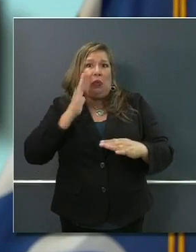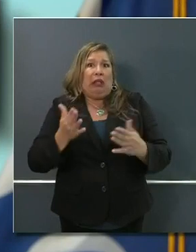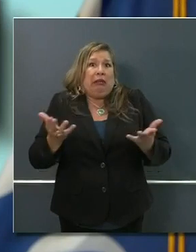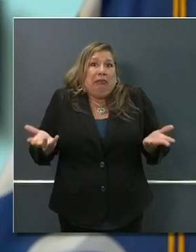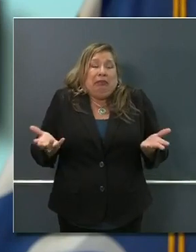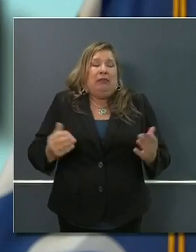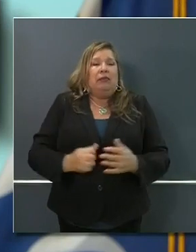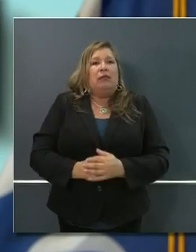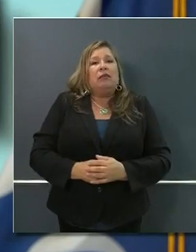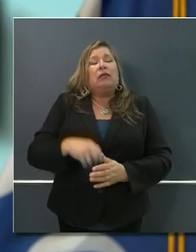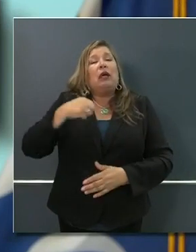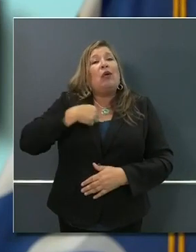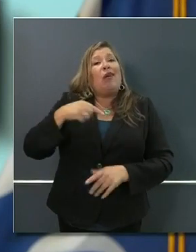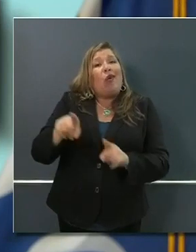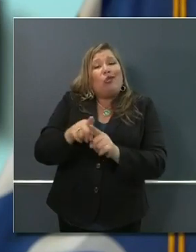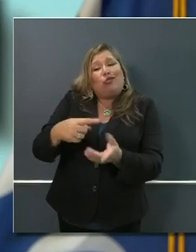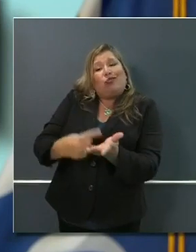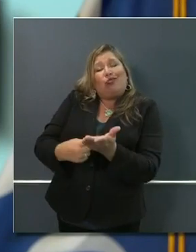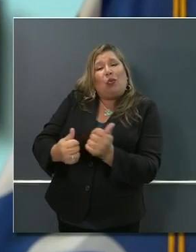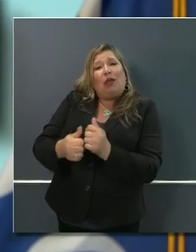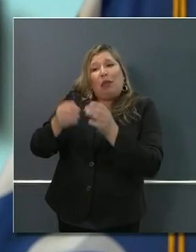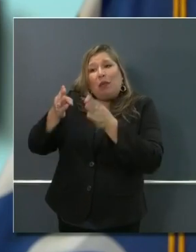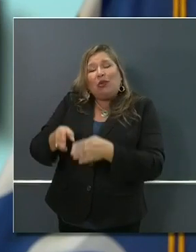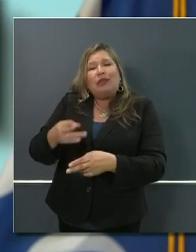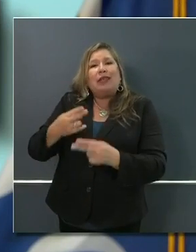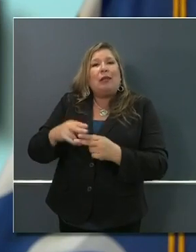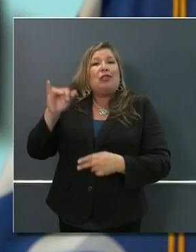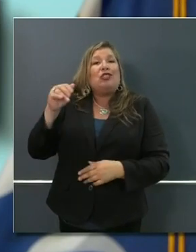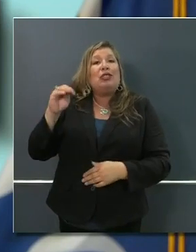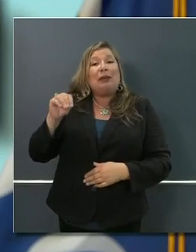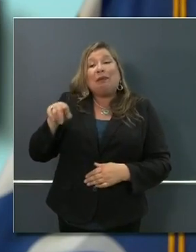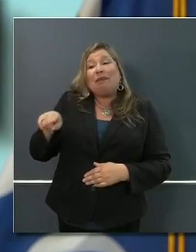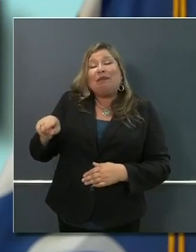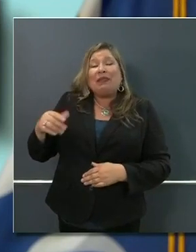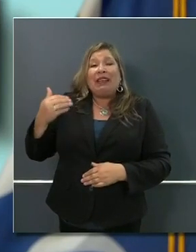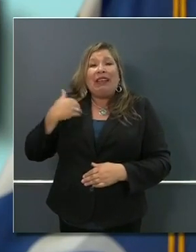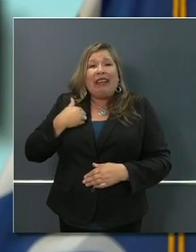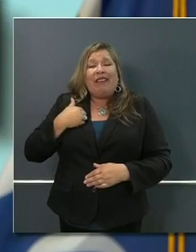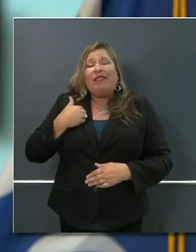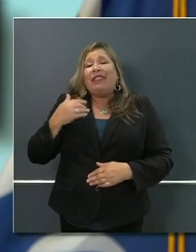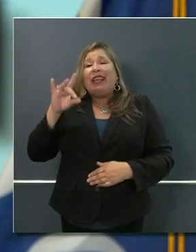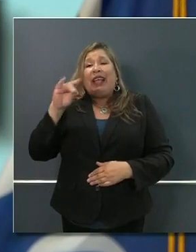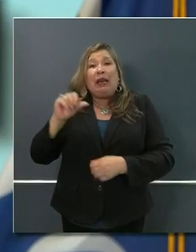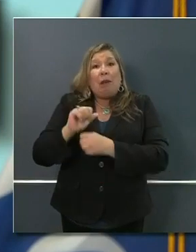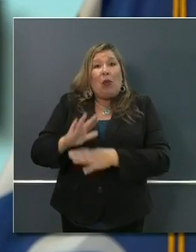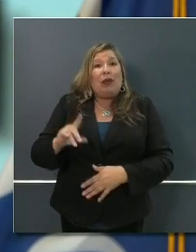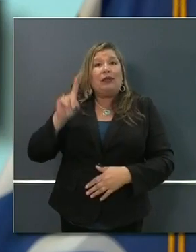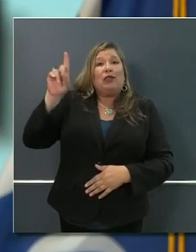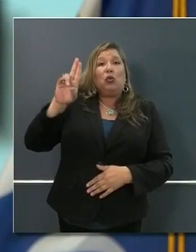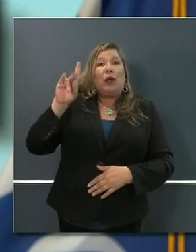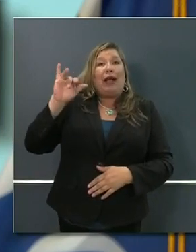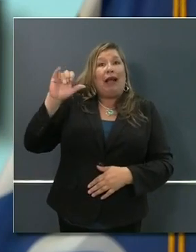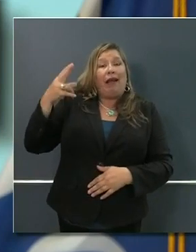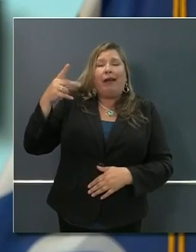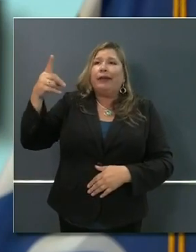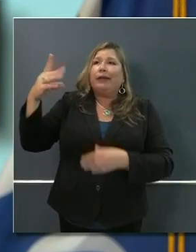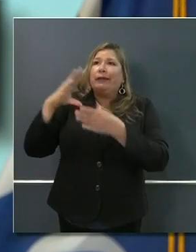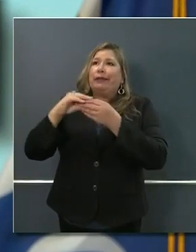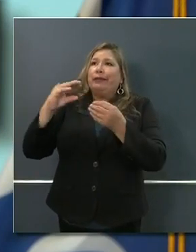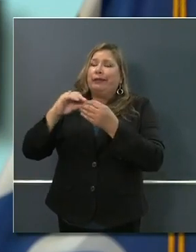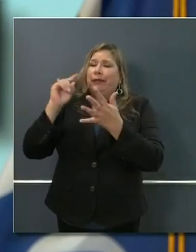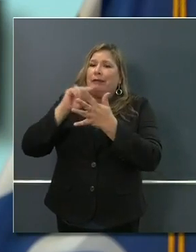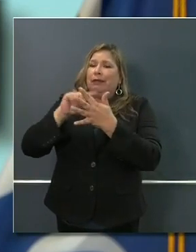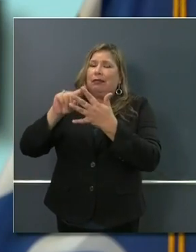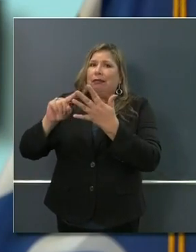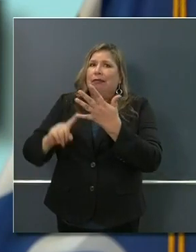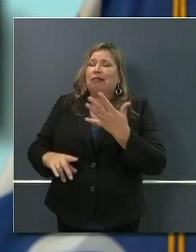of Jim, who's got 80 employees, Ukiah and elsewhere, and he was making a point, five different locations, there's five